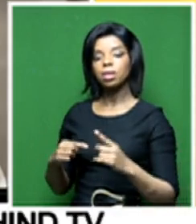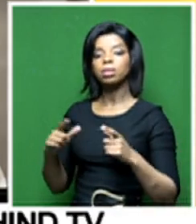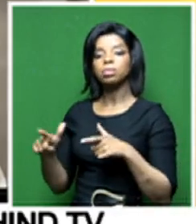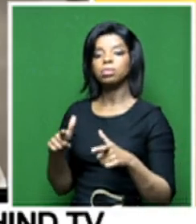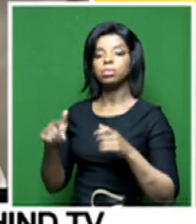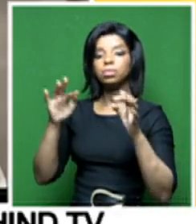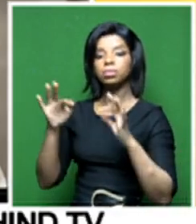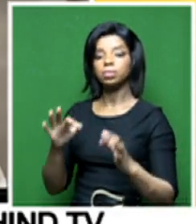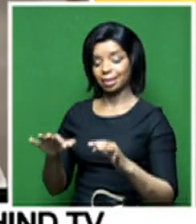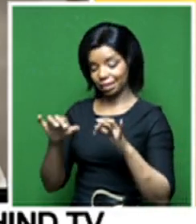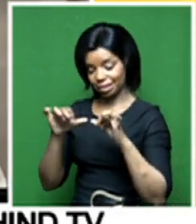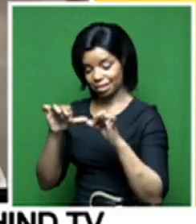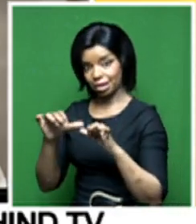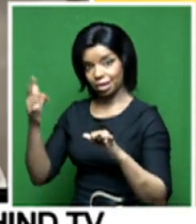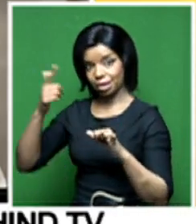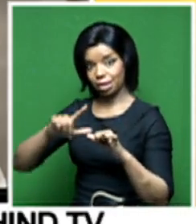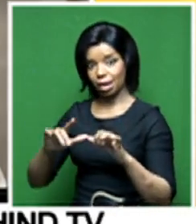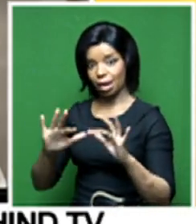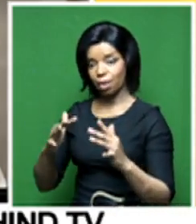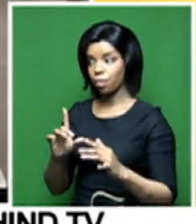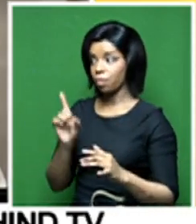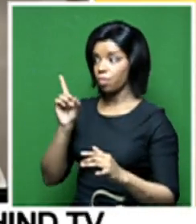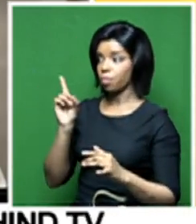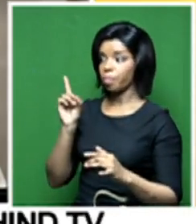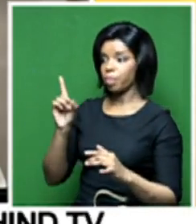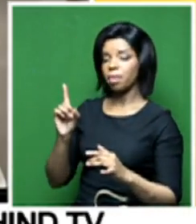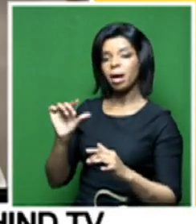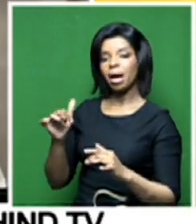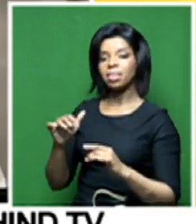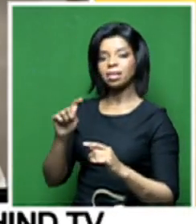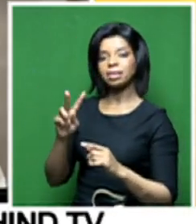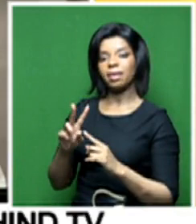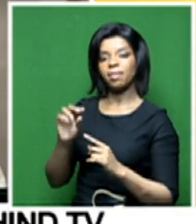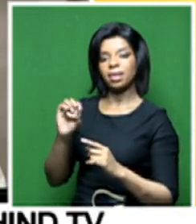have other broadcasters remained competitive and viable in this day and age?